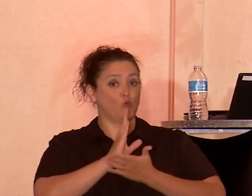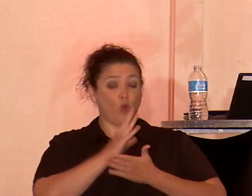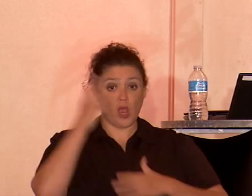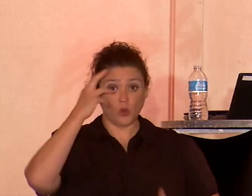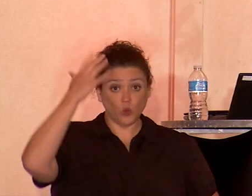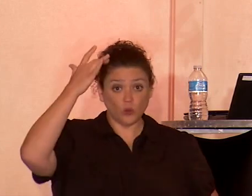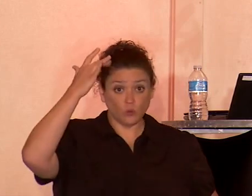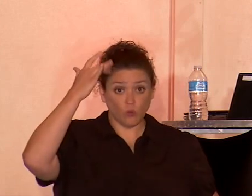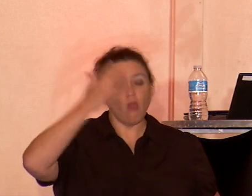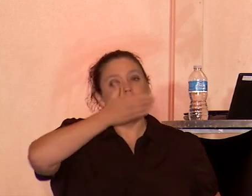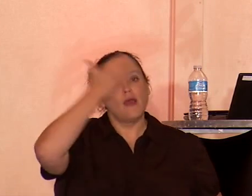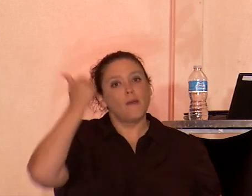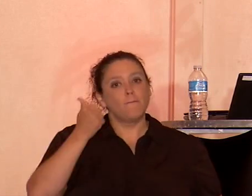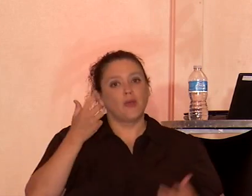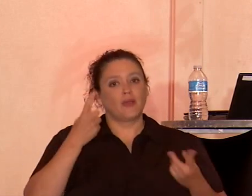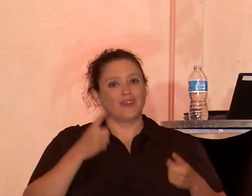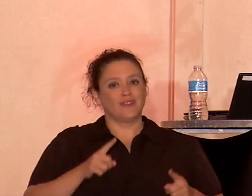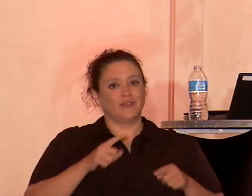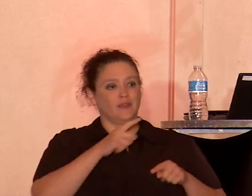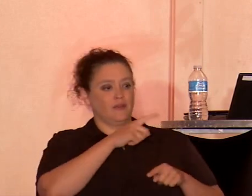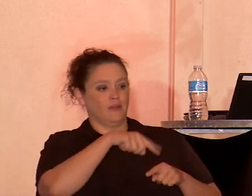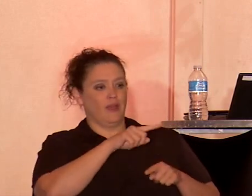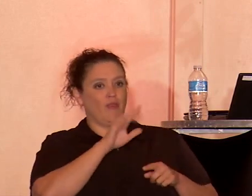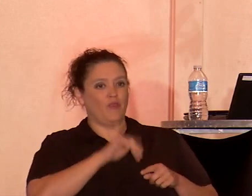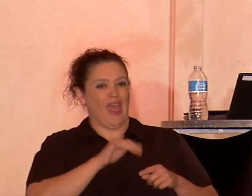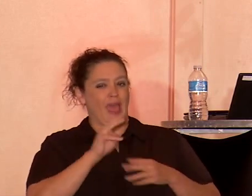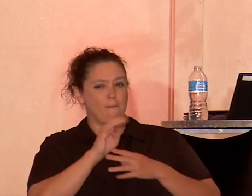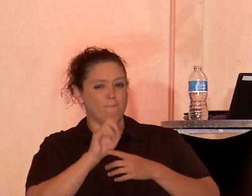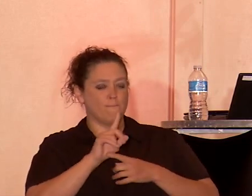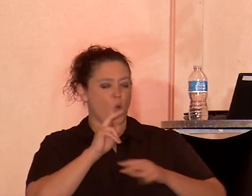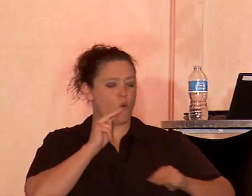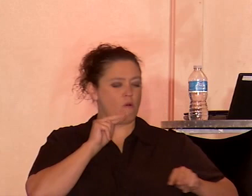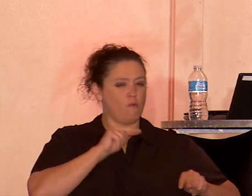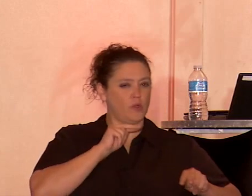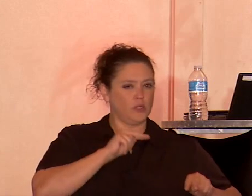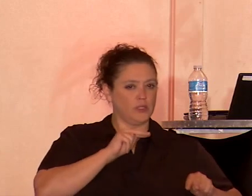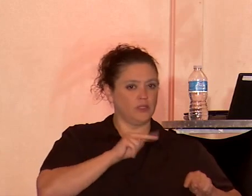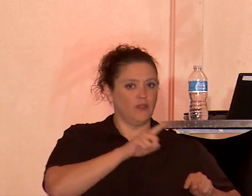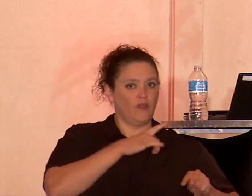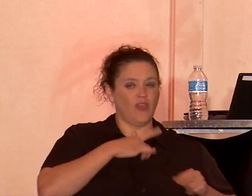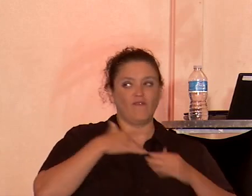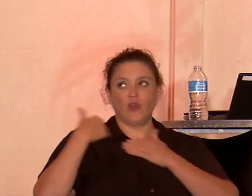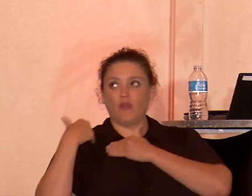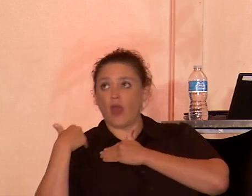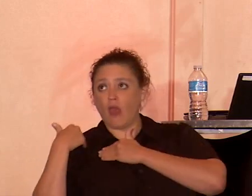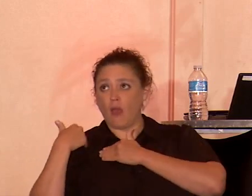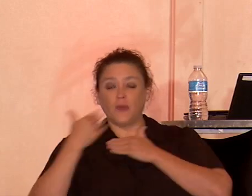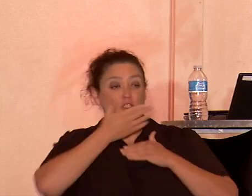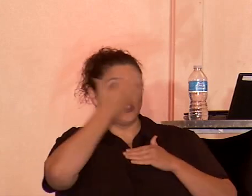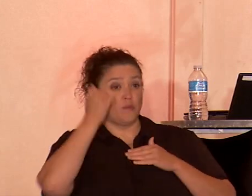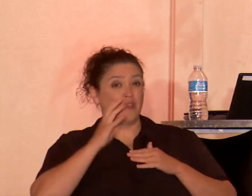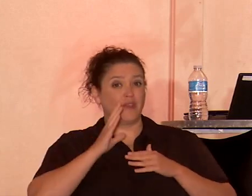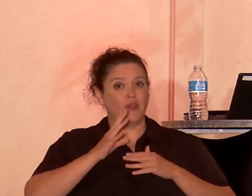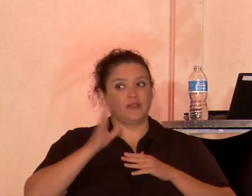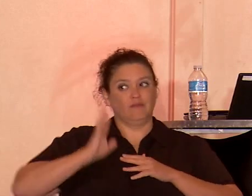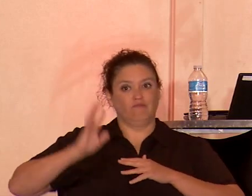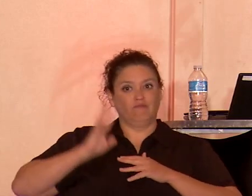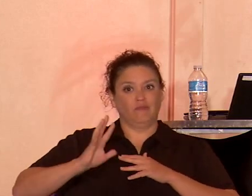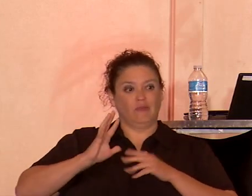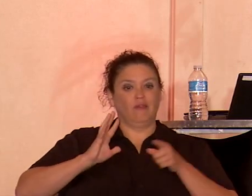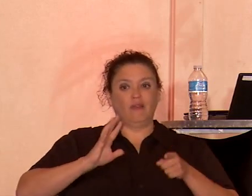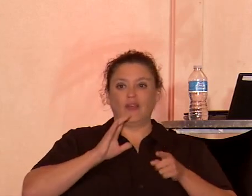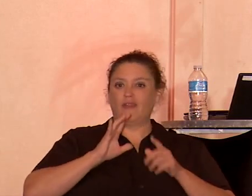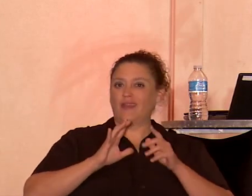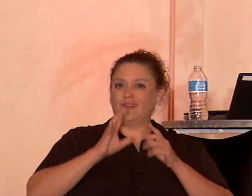disproportionate burden of moral policing that is placed upon them because of these histories of criminalization,